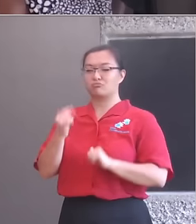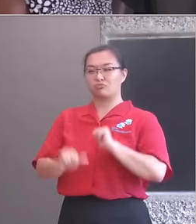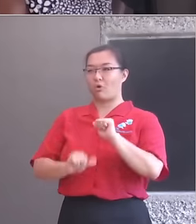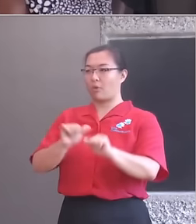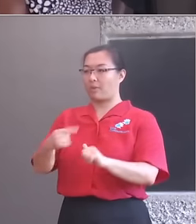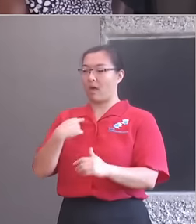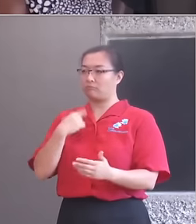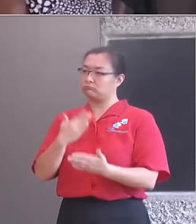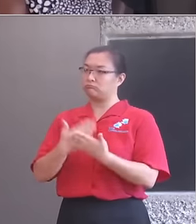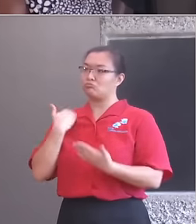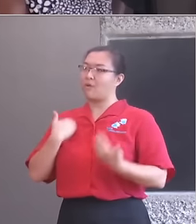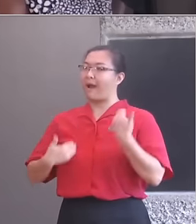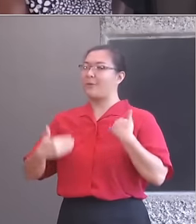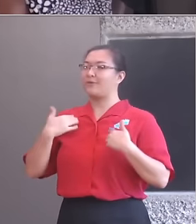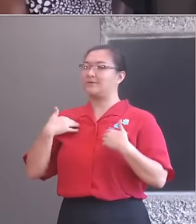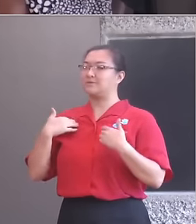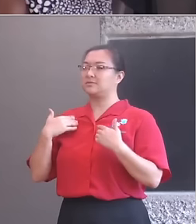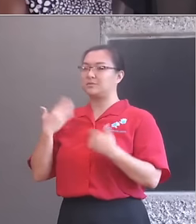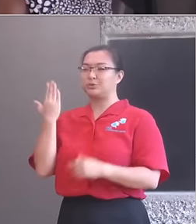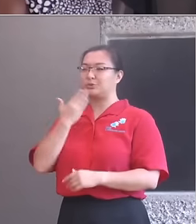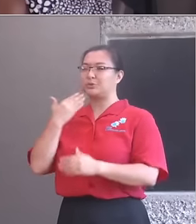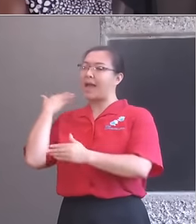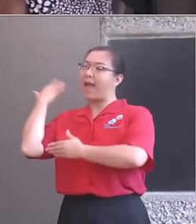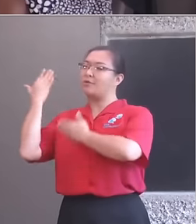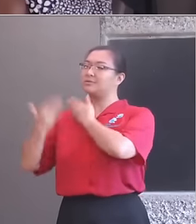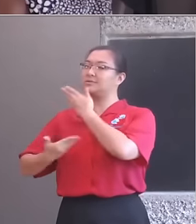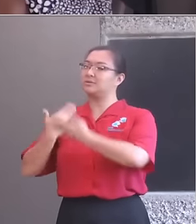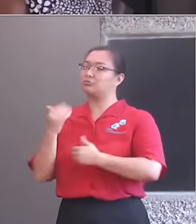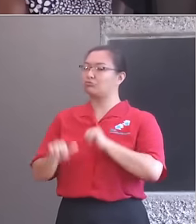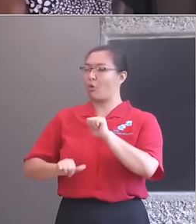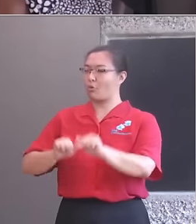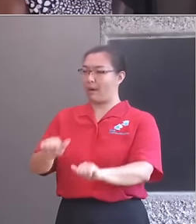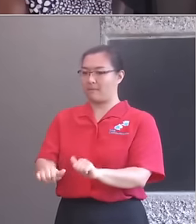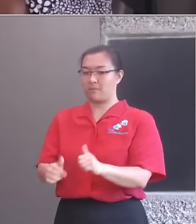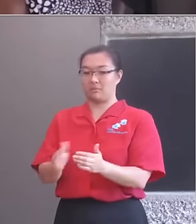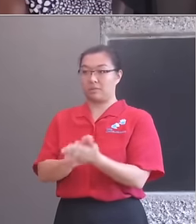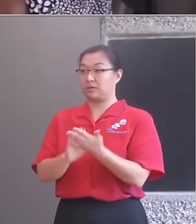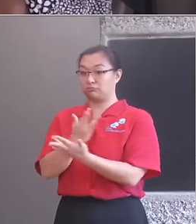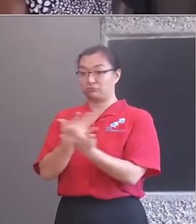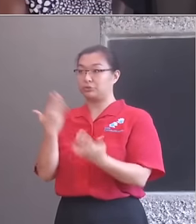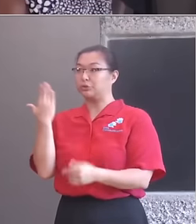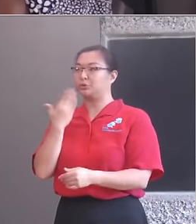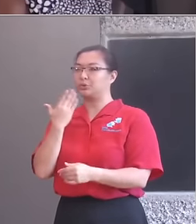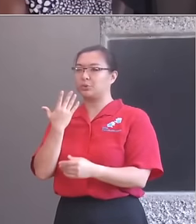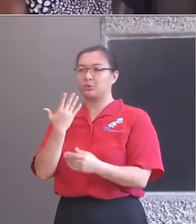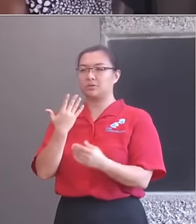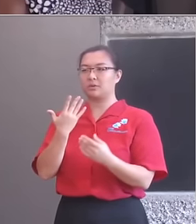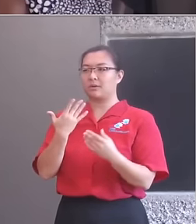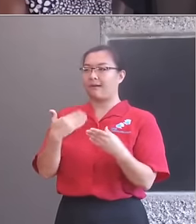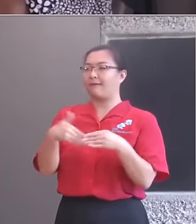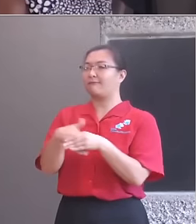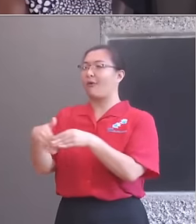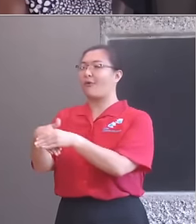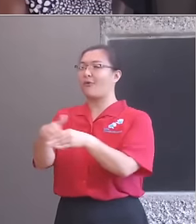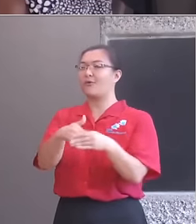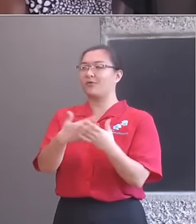got local schools engaged with local heritage. And when there was a survey done of teachers before the programme started about their local